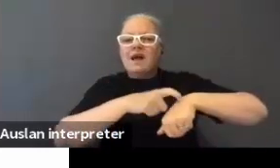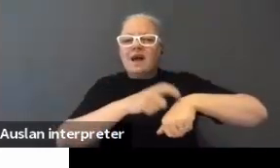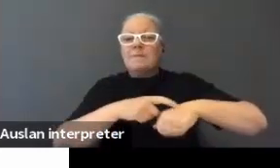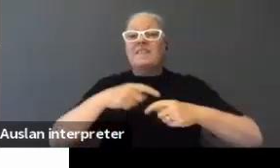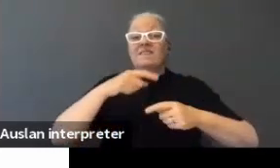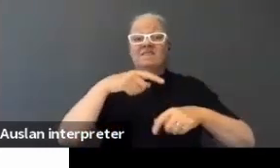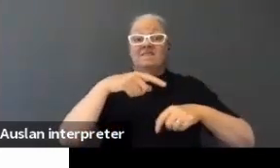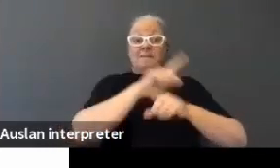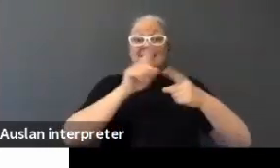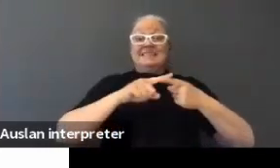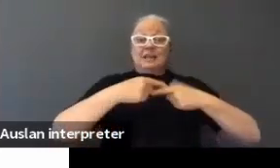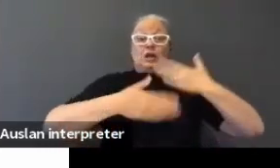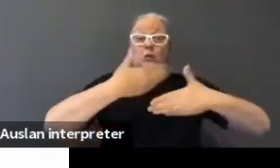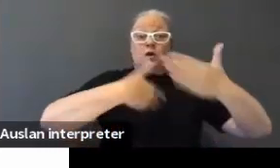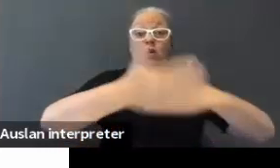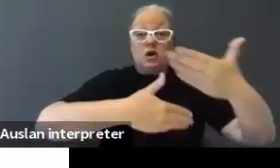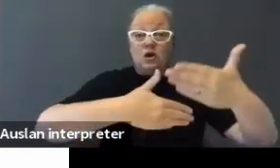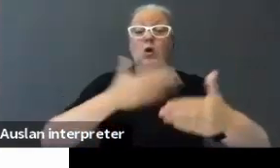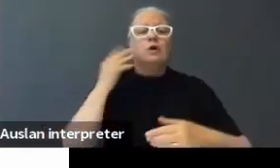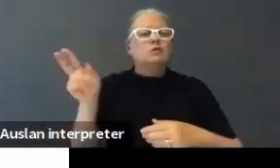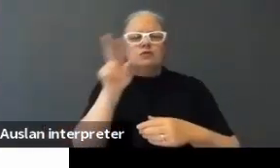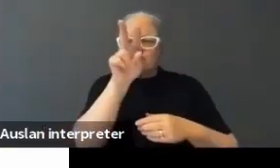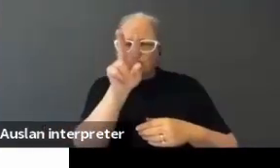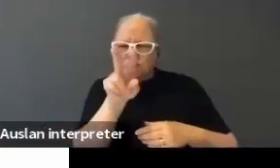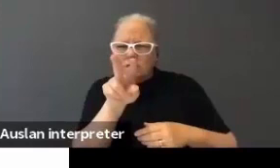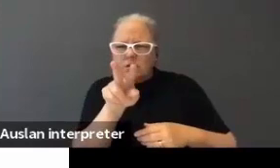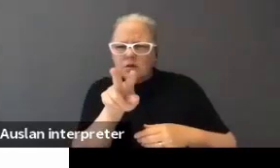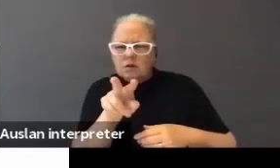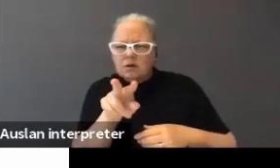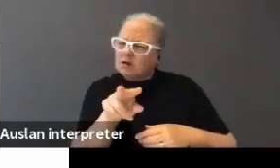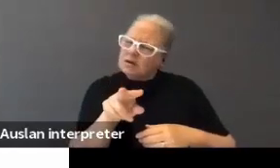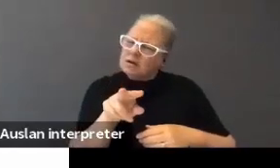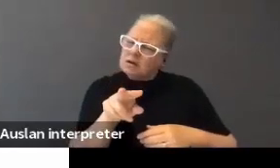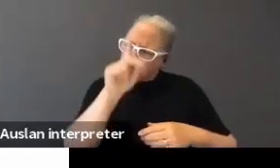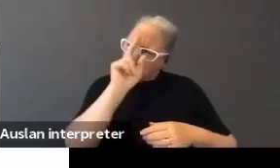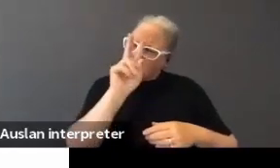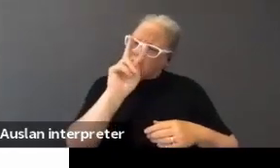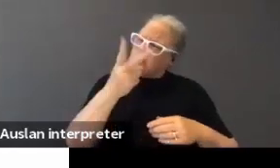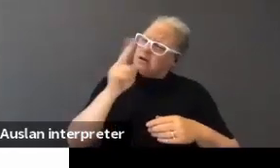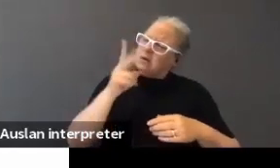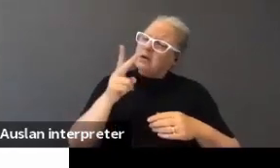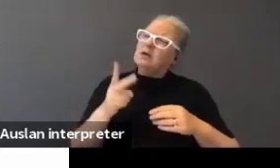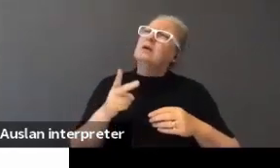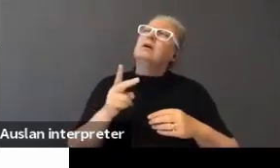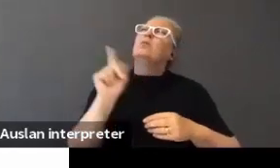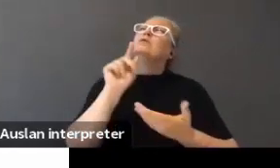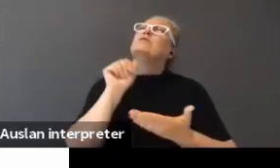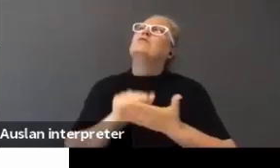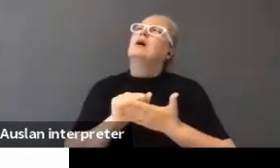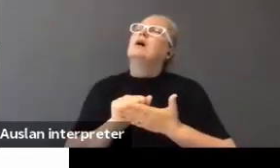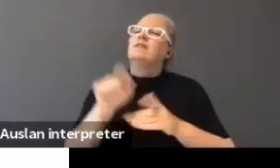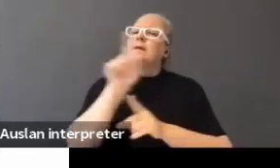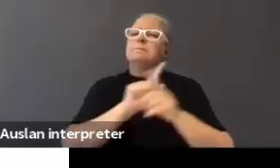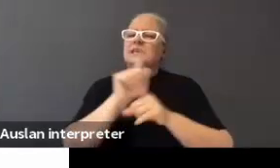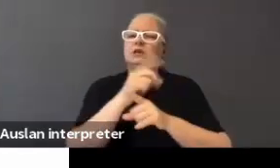going ahead. By the time you've read that, twitch it to what it should be in your mind, you know, the meeting is two